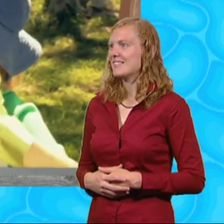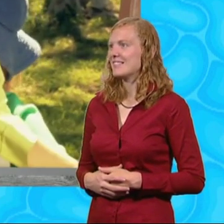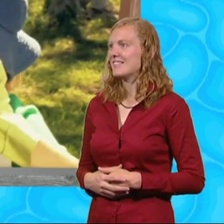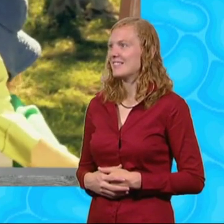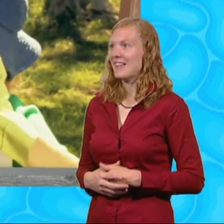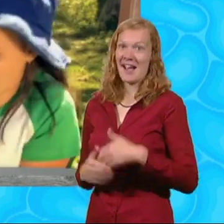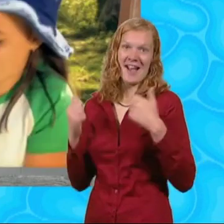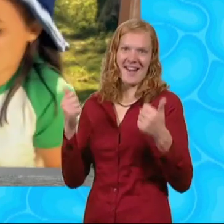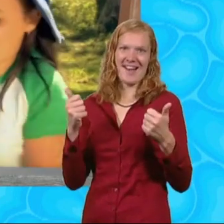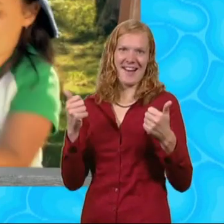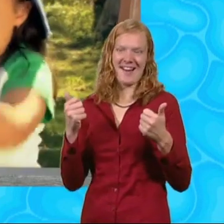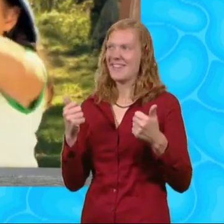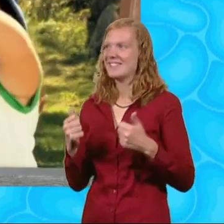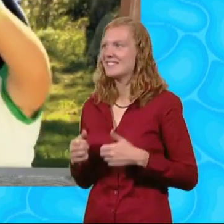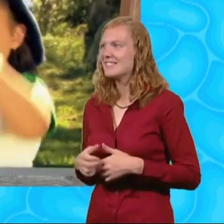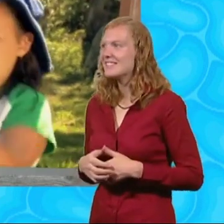Yes!